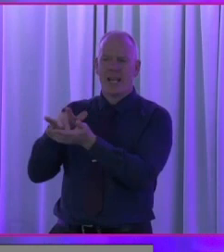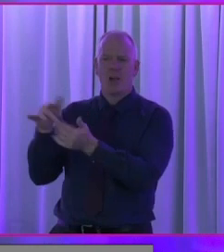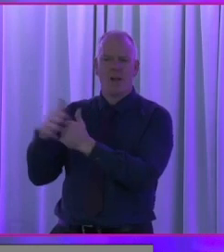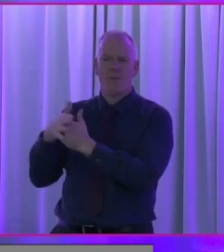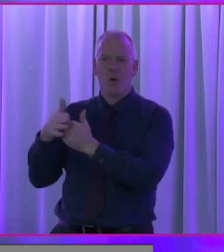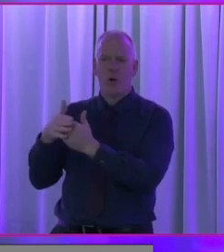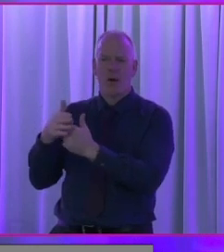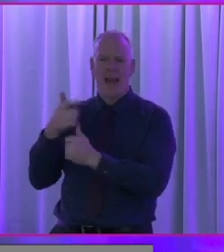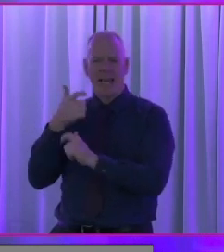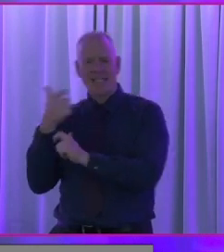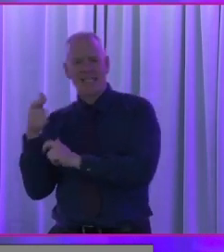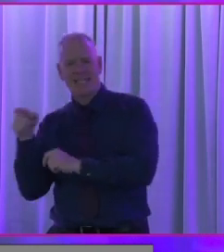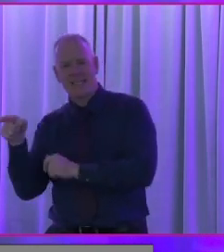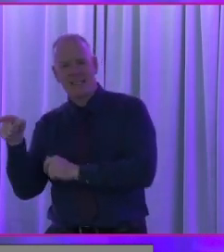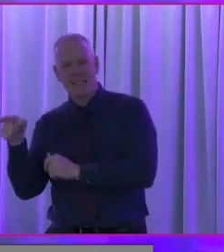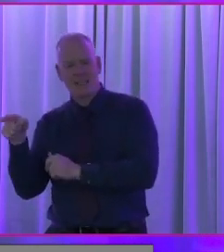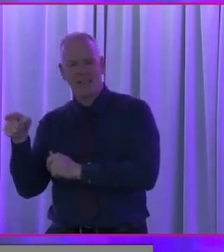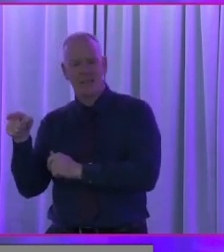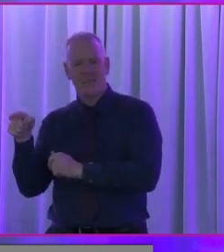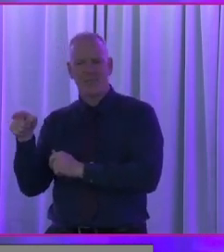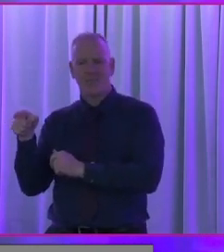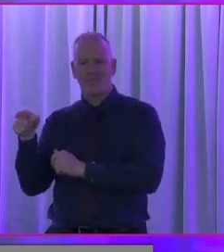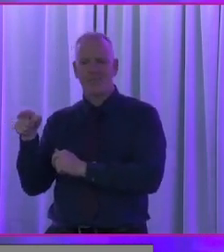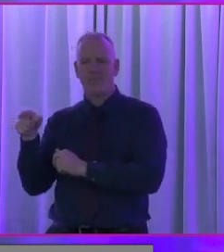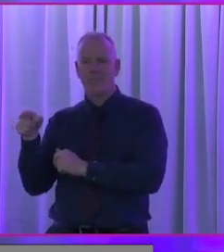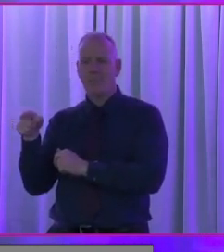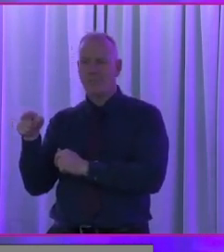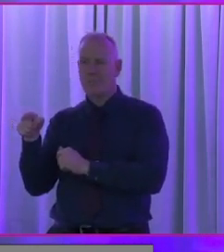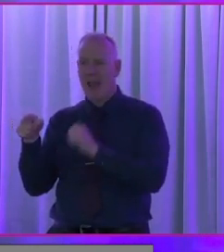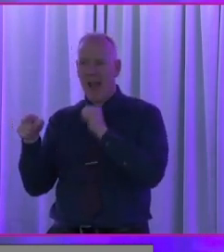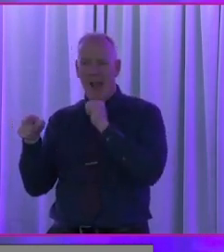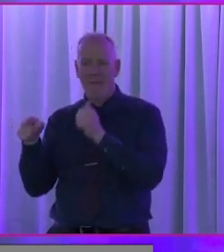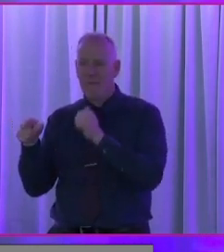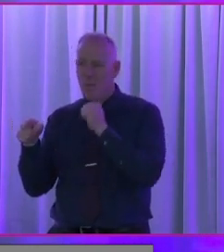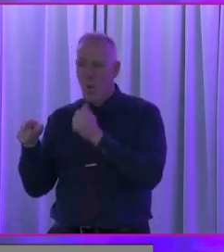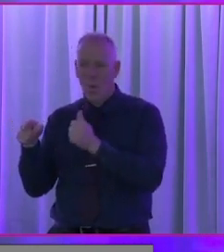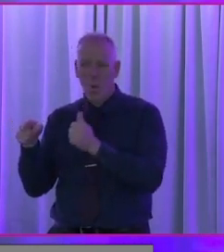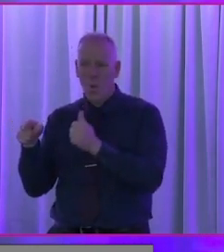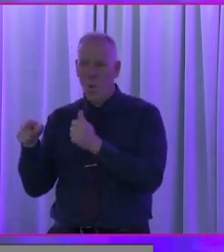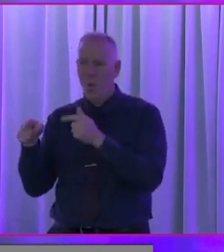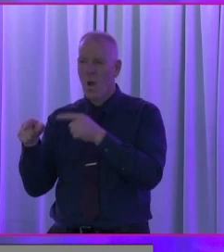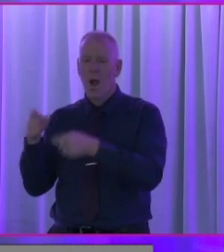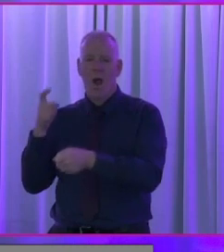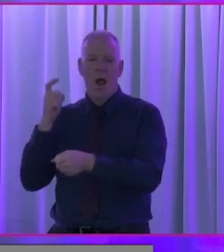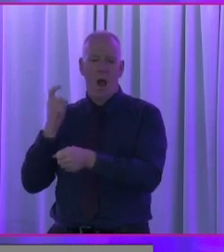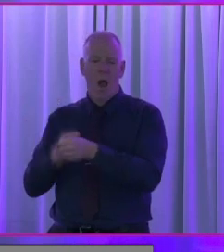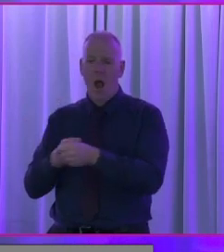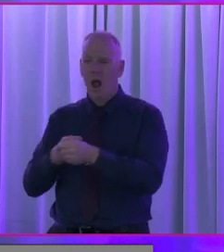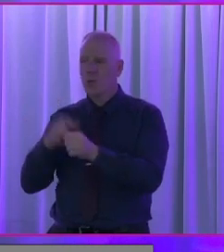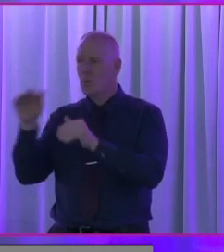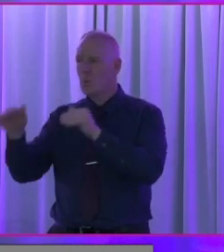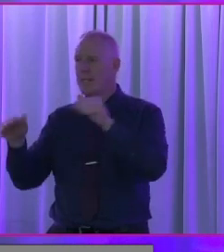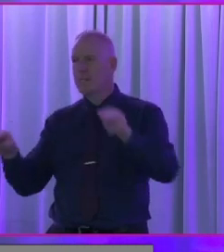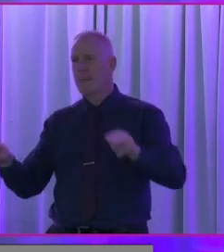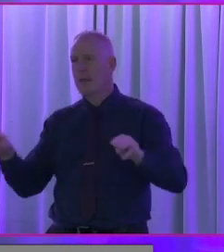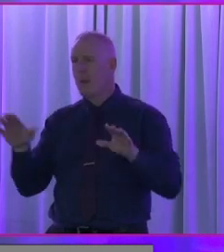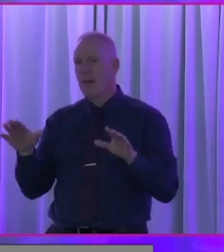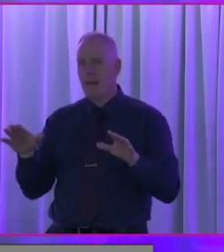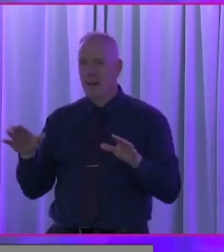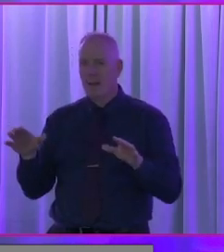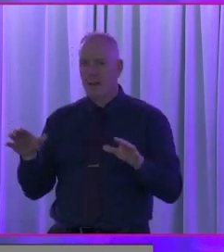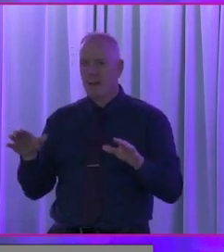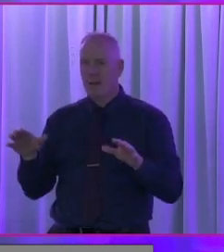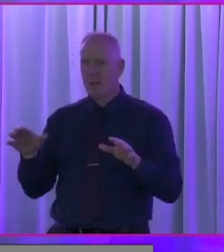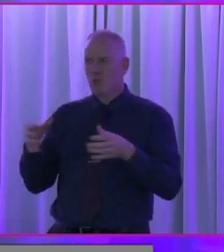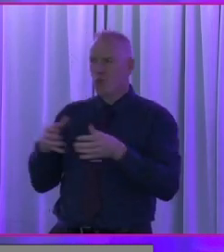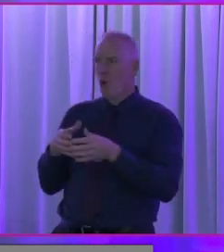for addicts, and he said, there are no such thing as hard to reach people, or hard to